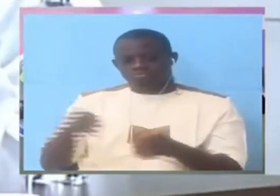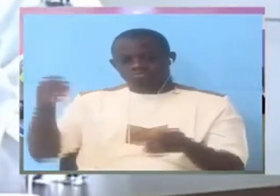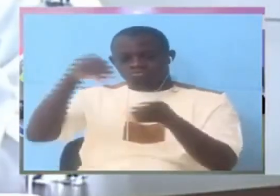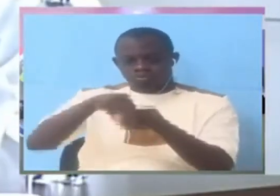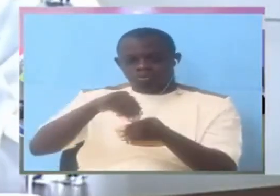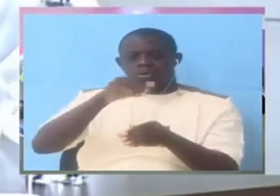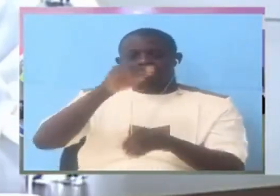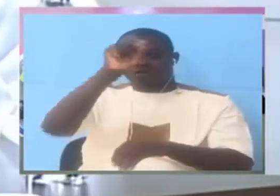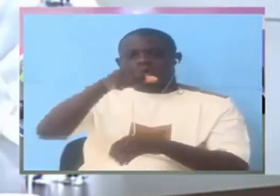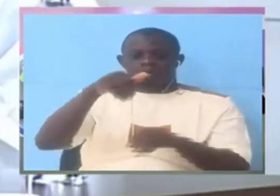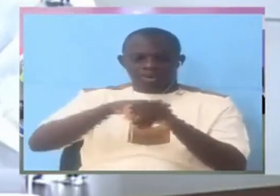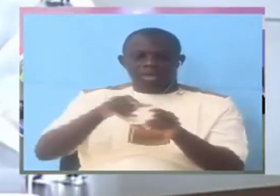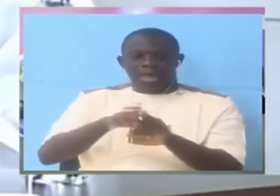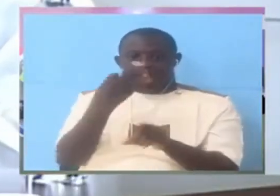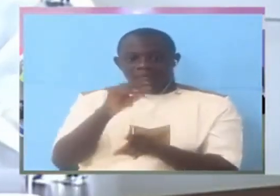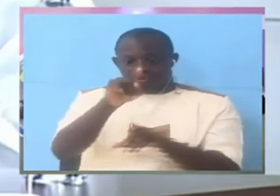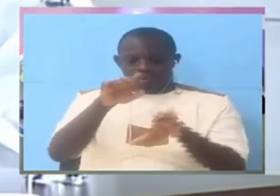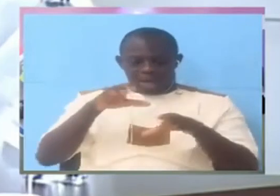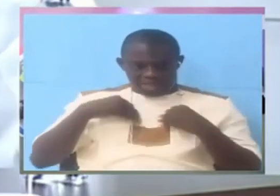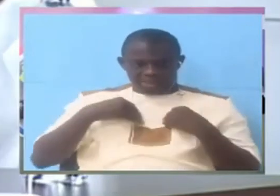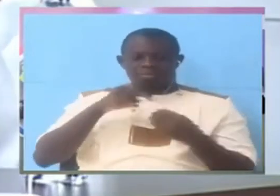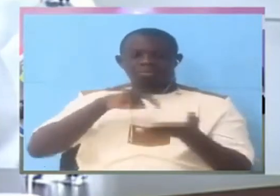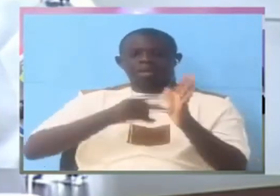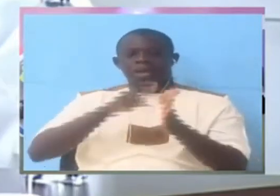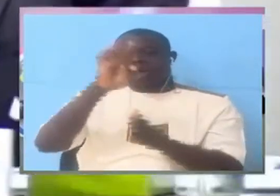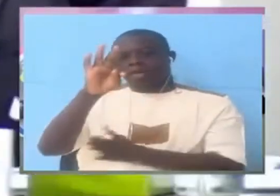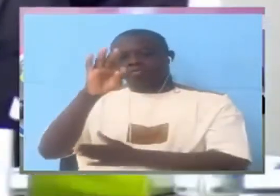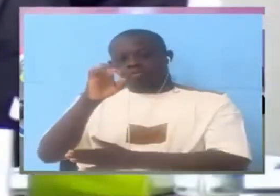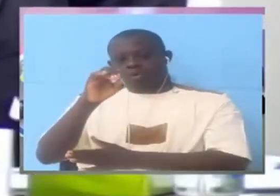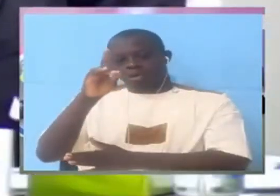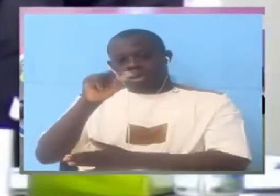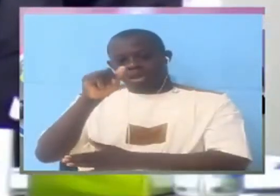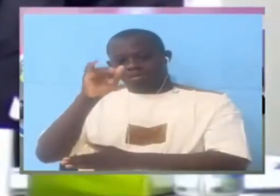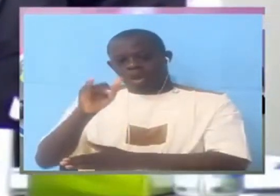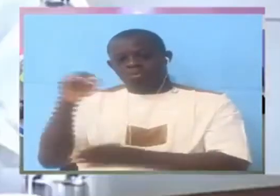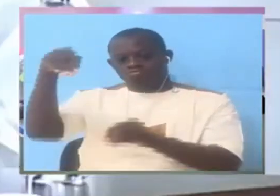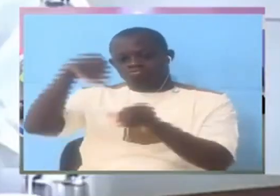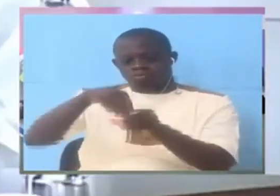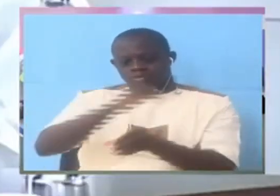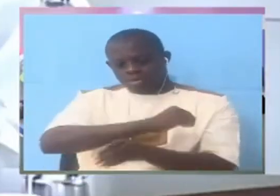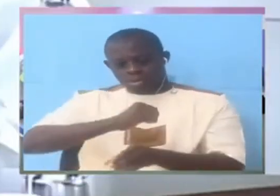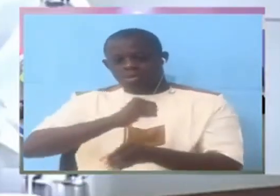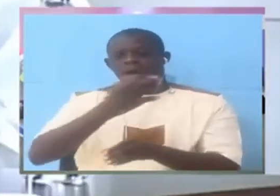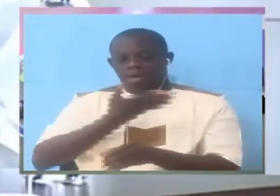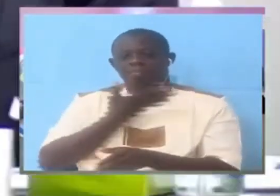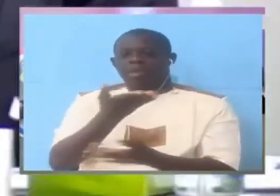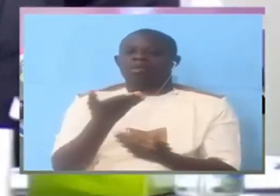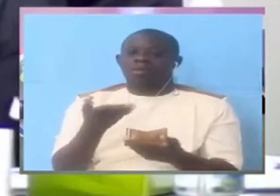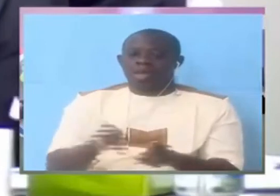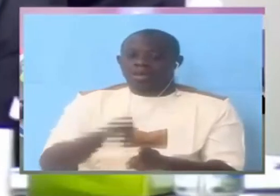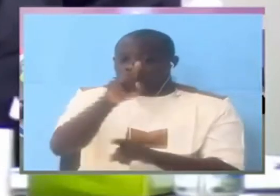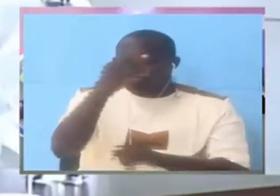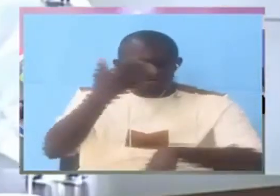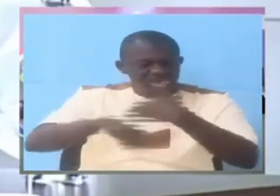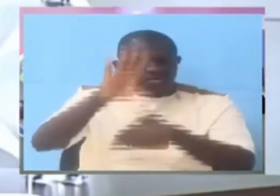you would incriminate for the body. And you would never do that. I said, if I had. See, don't want to die with the same. You will never do